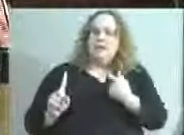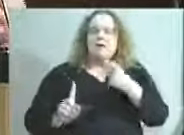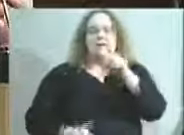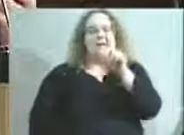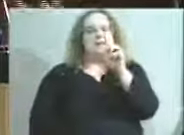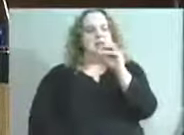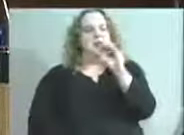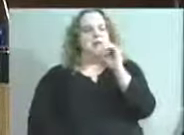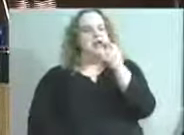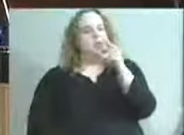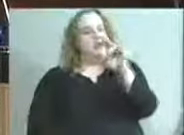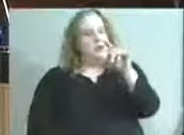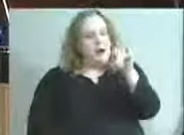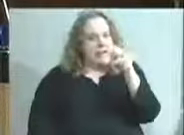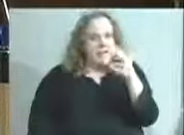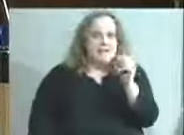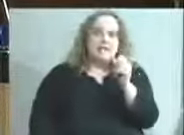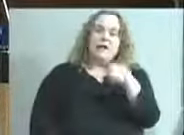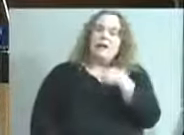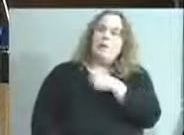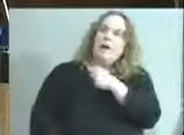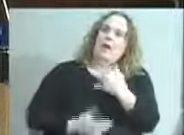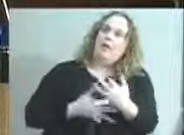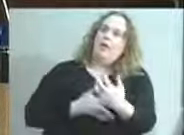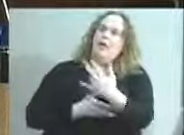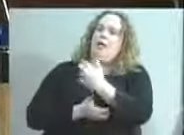information about our children and the families that we serve.